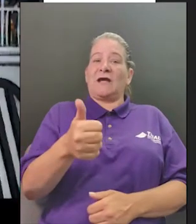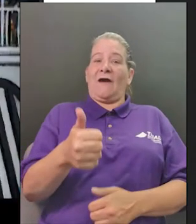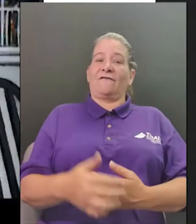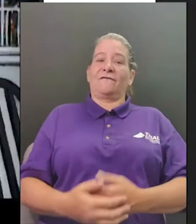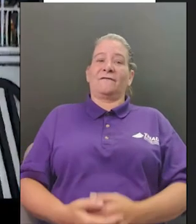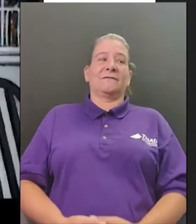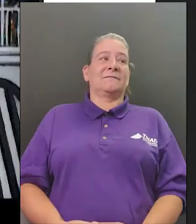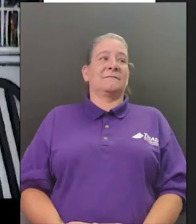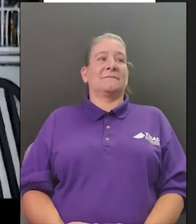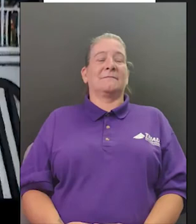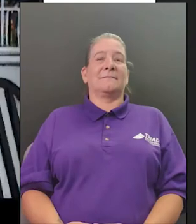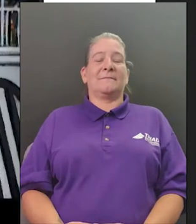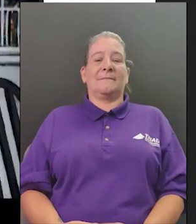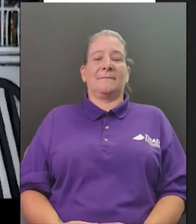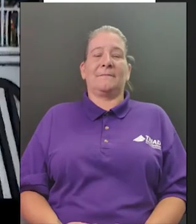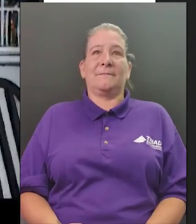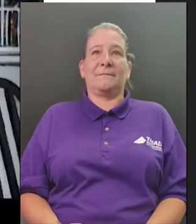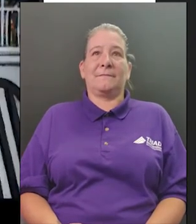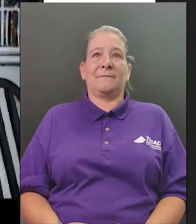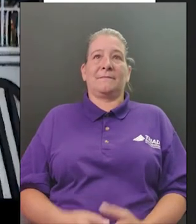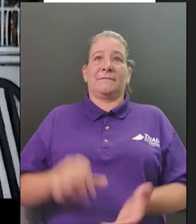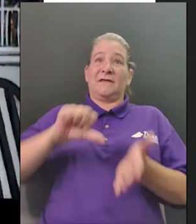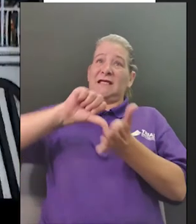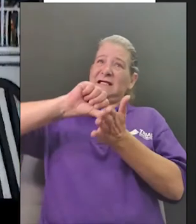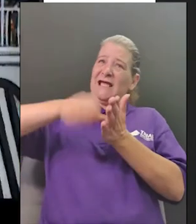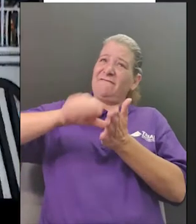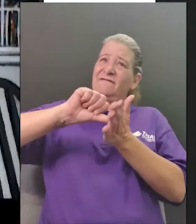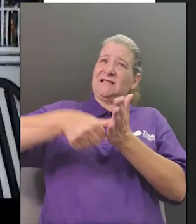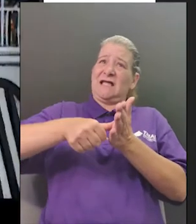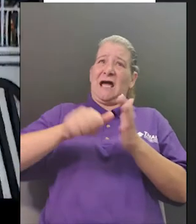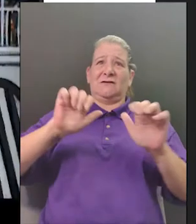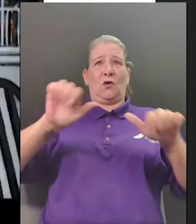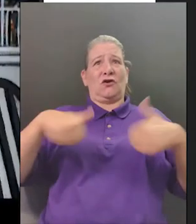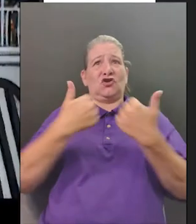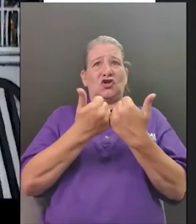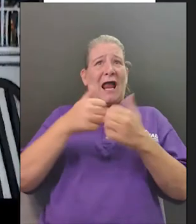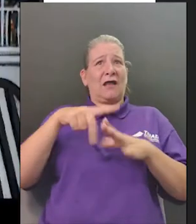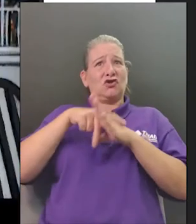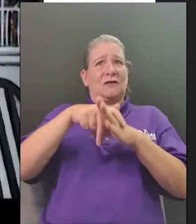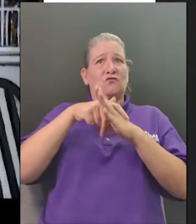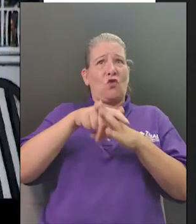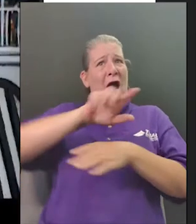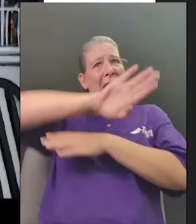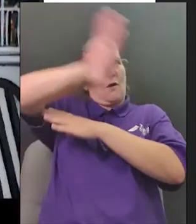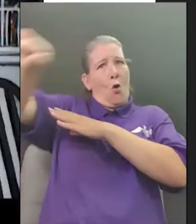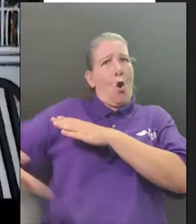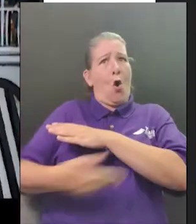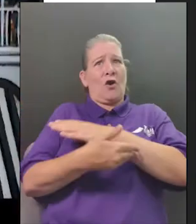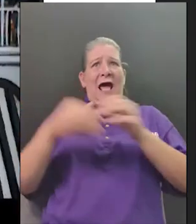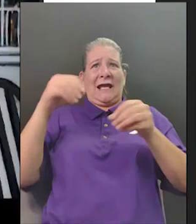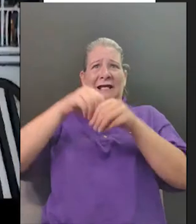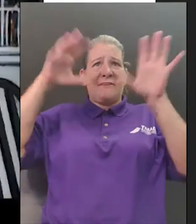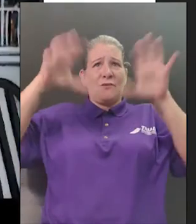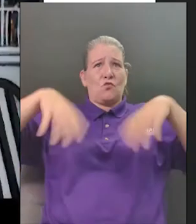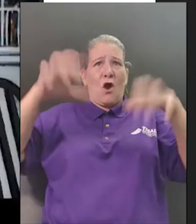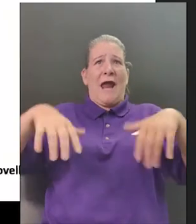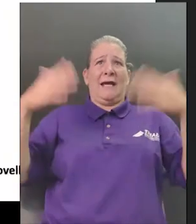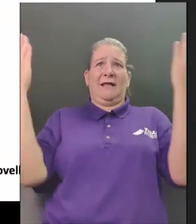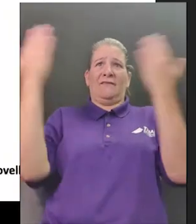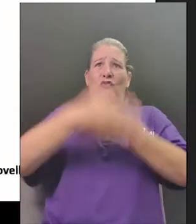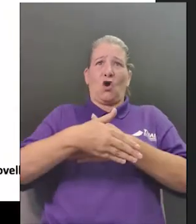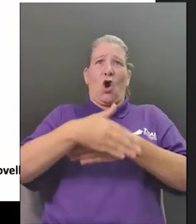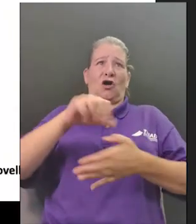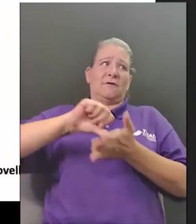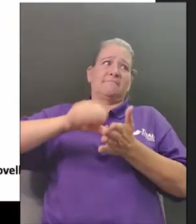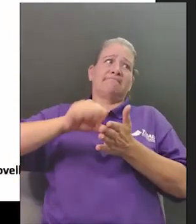sibyl is one of those those who we don't know that much about but there's actually a monument